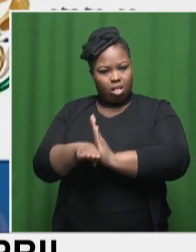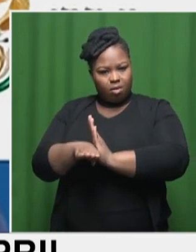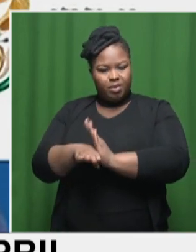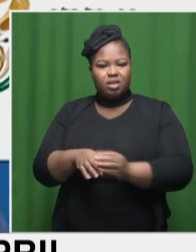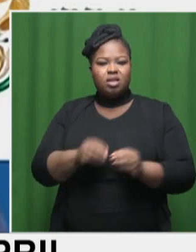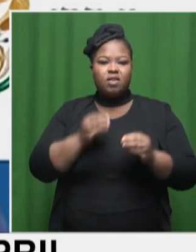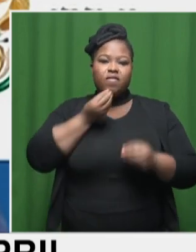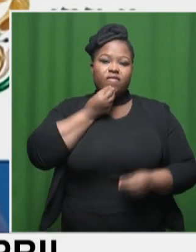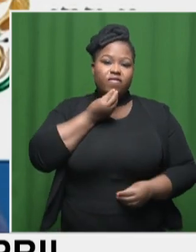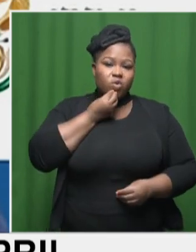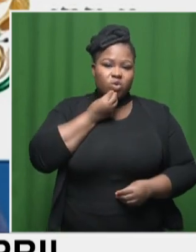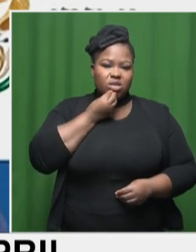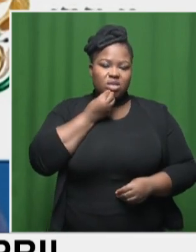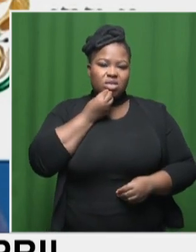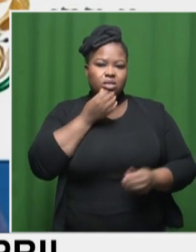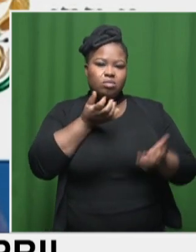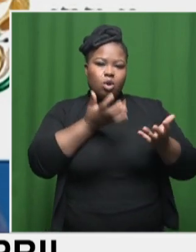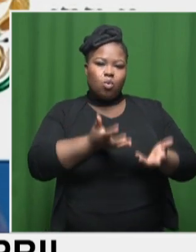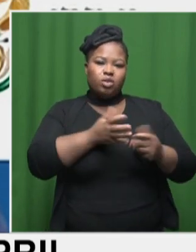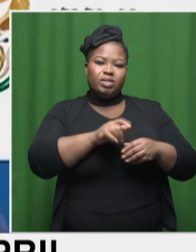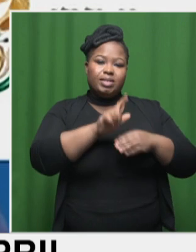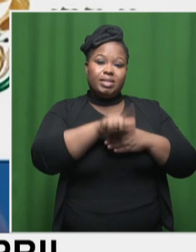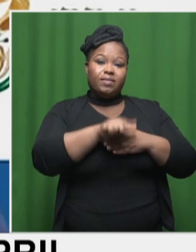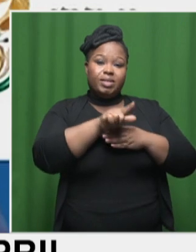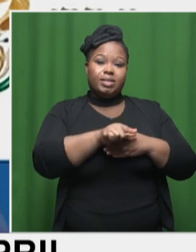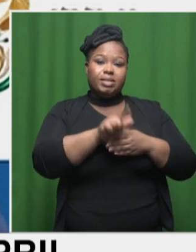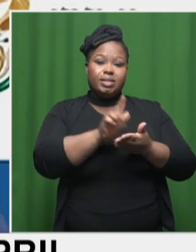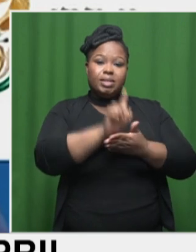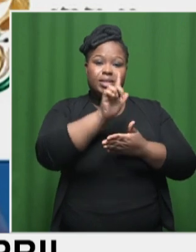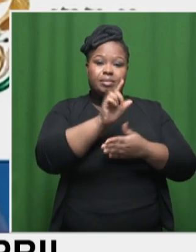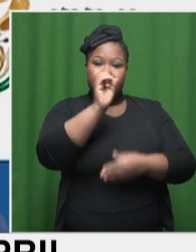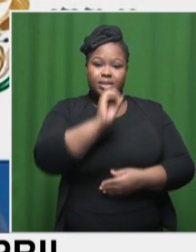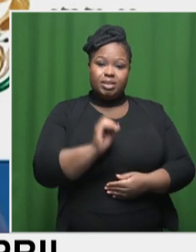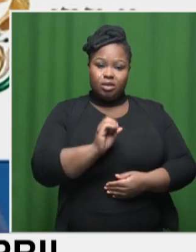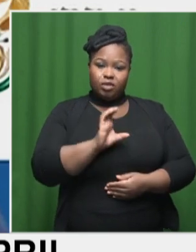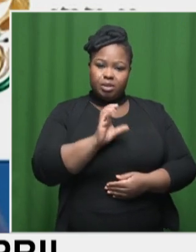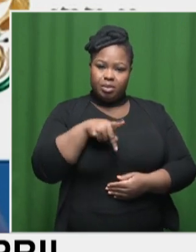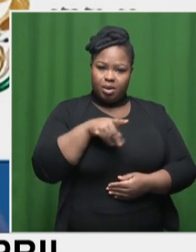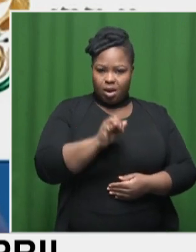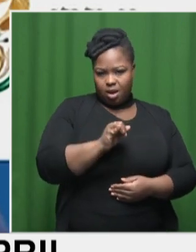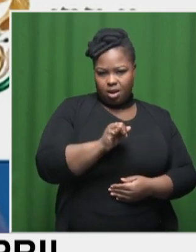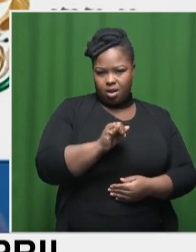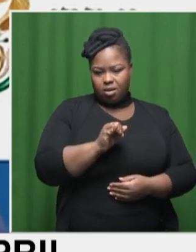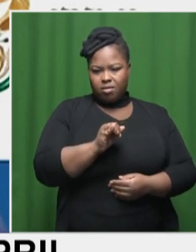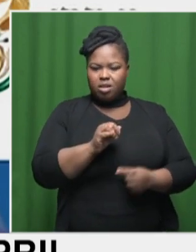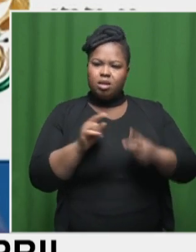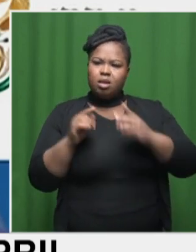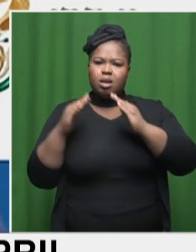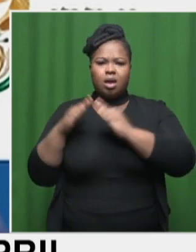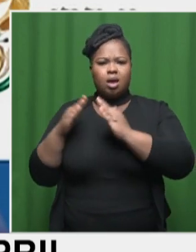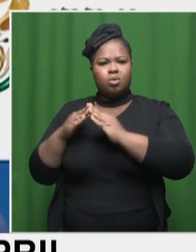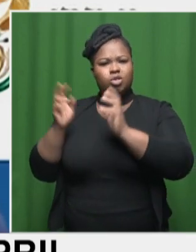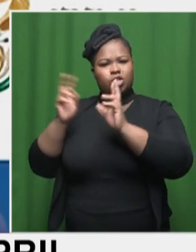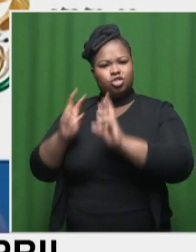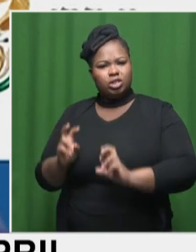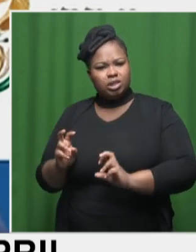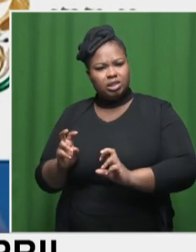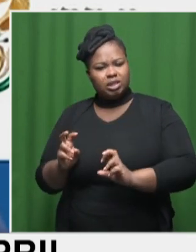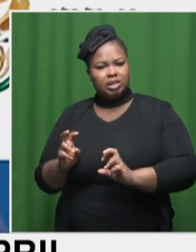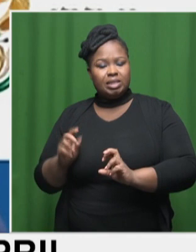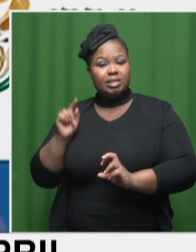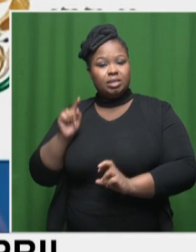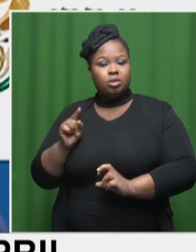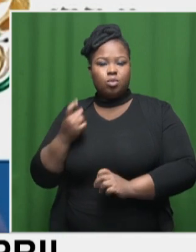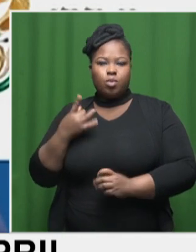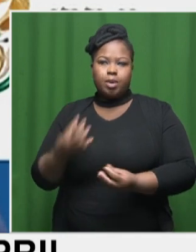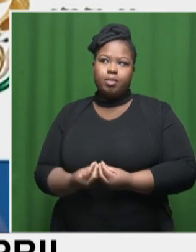food has a weight of 17% in the overall CPI. If we want to go to housing and utilities, you know, one of